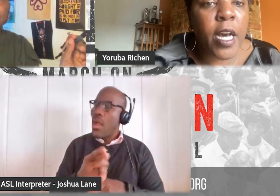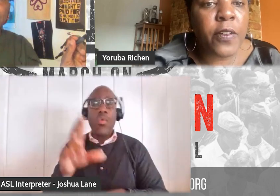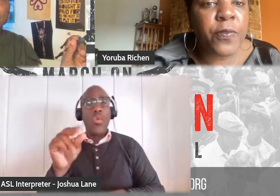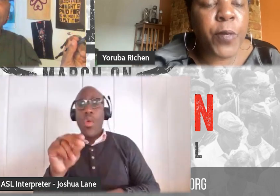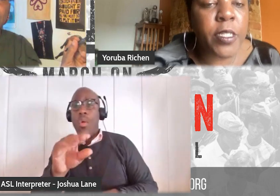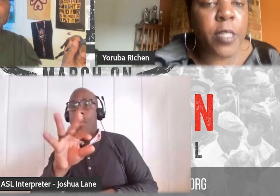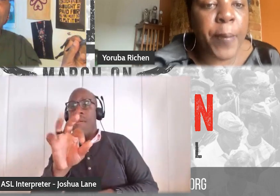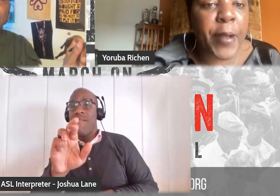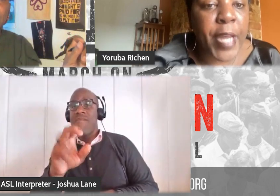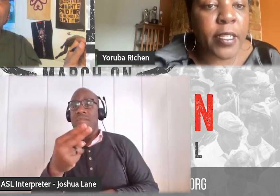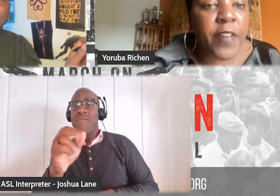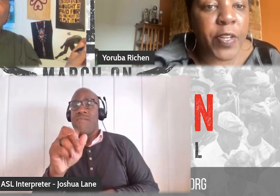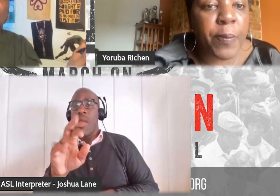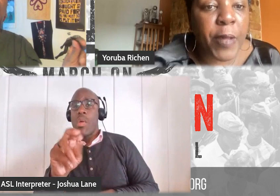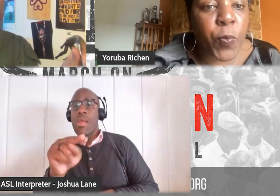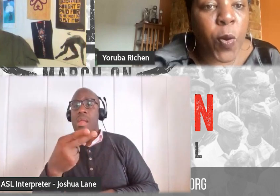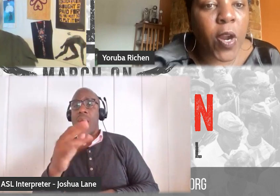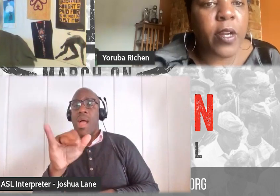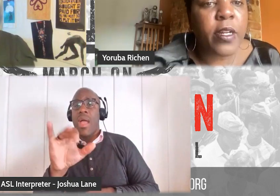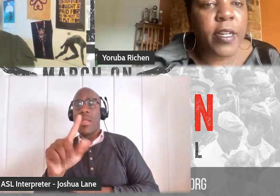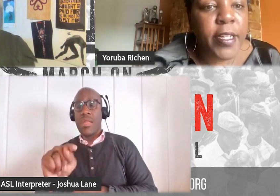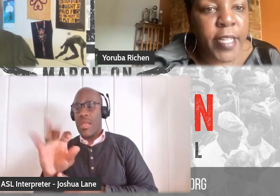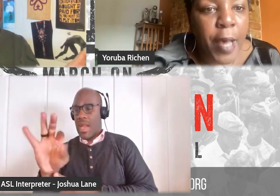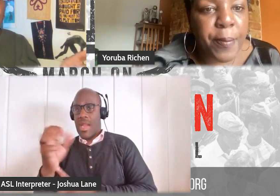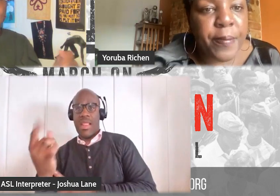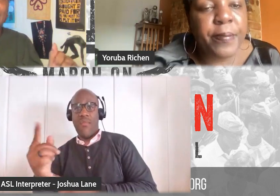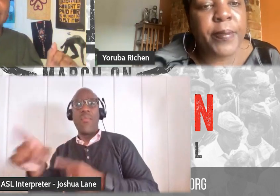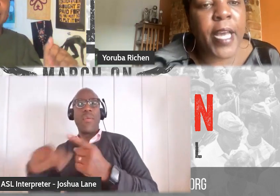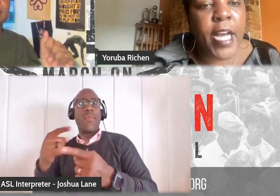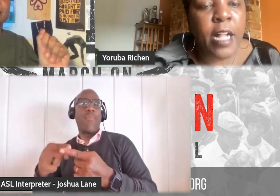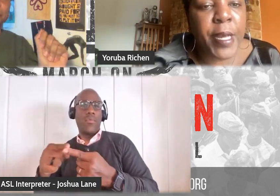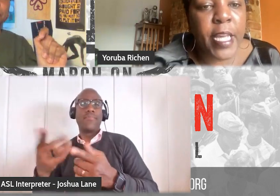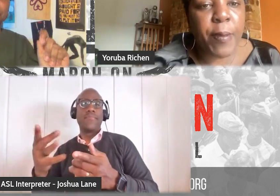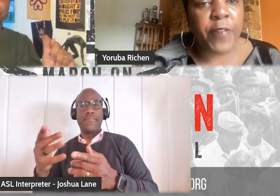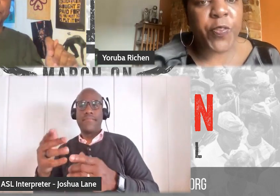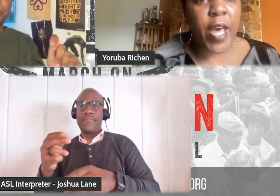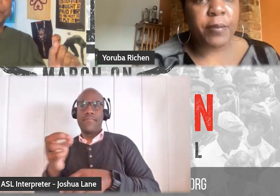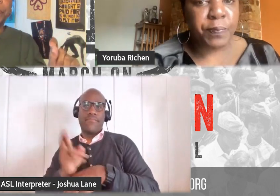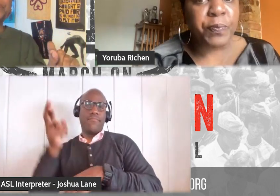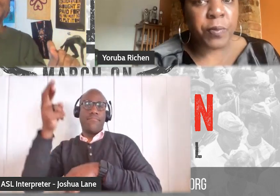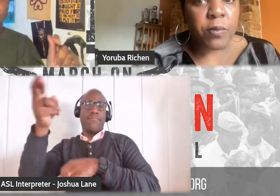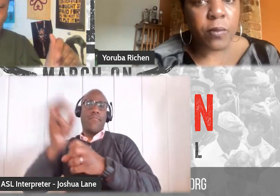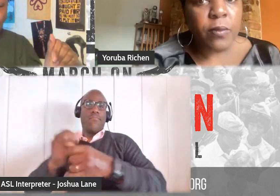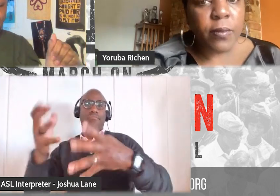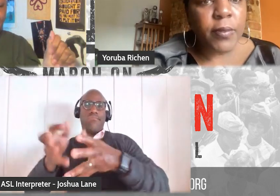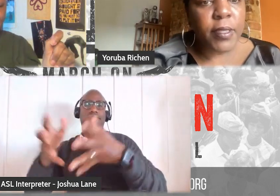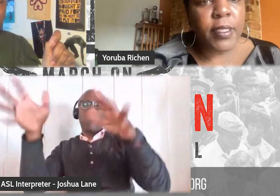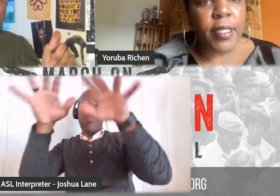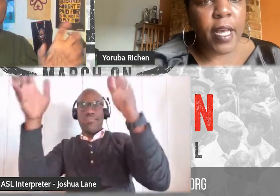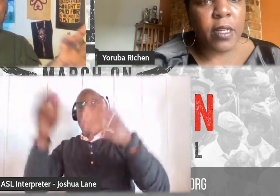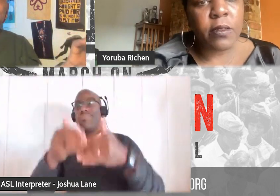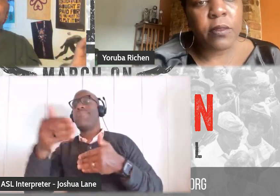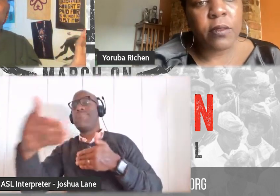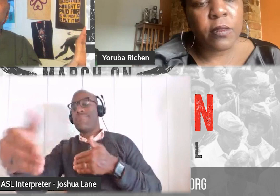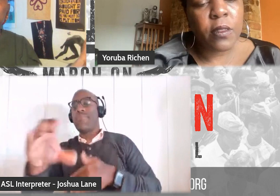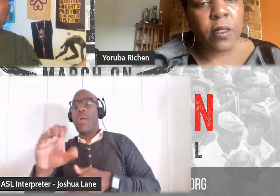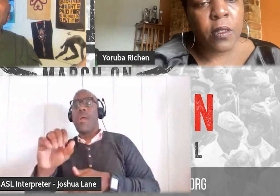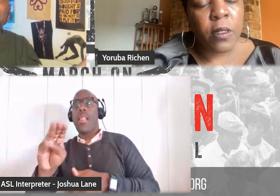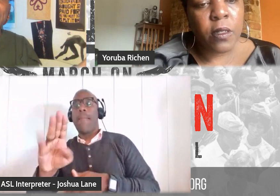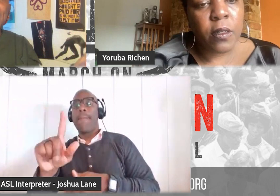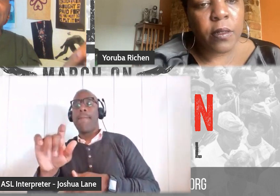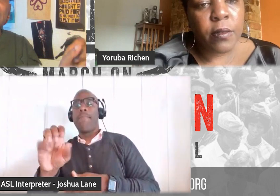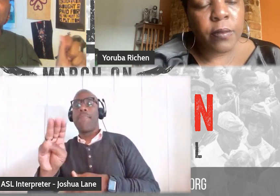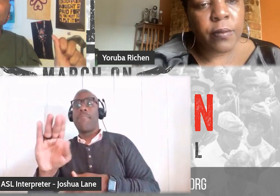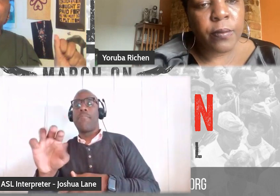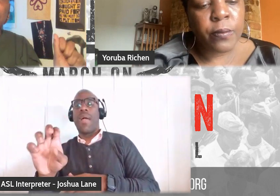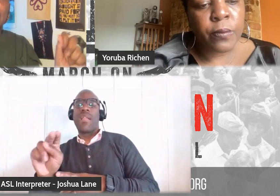about 9-11. Oh, okay. Okay. Yes, yes, Yeah, Columbine came after that. Okay. You mentioned a term a